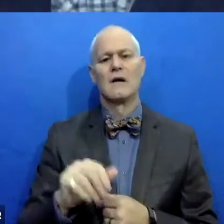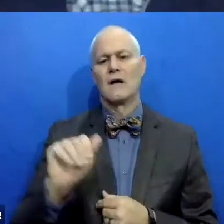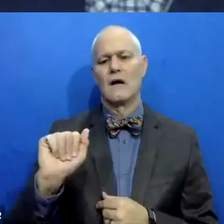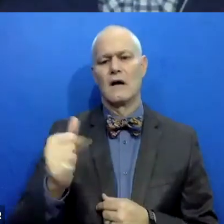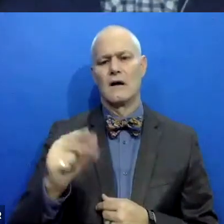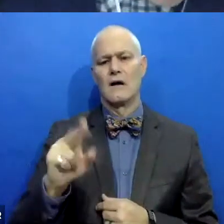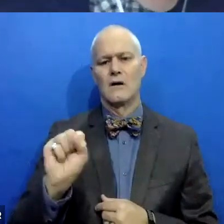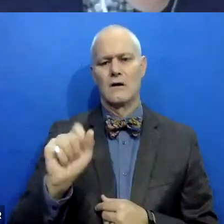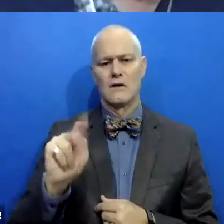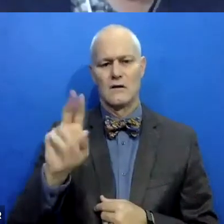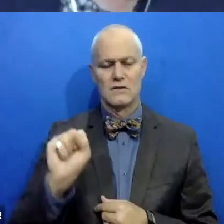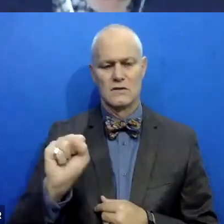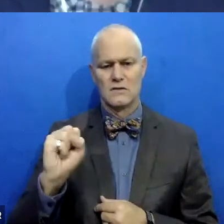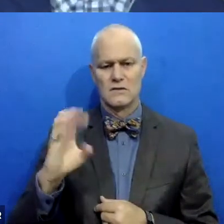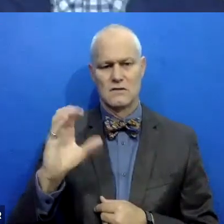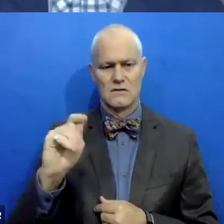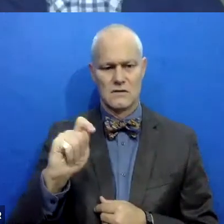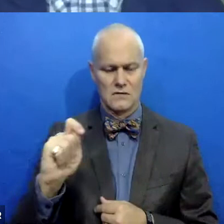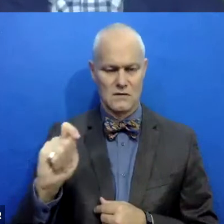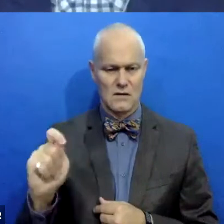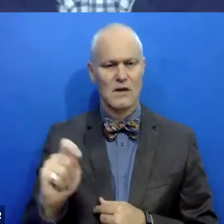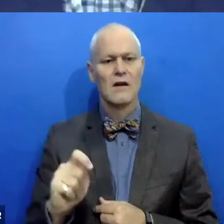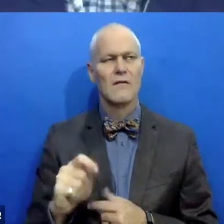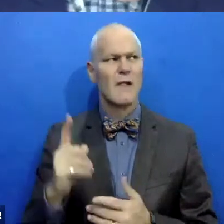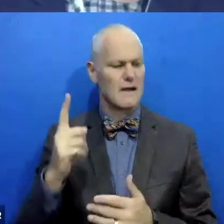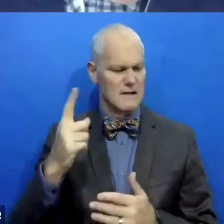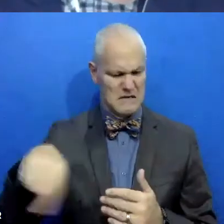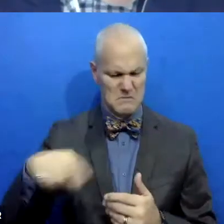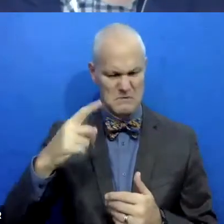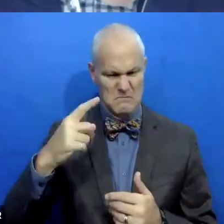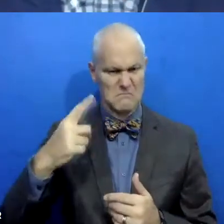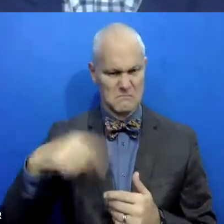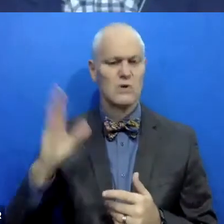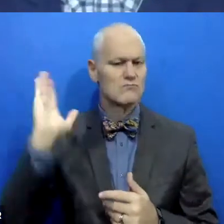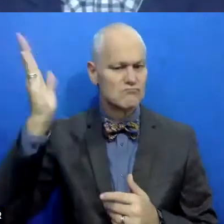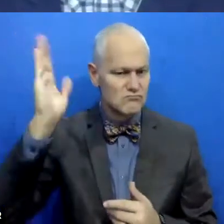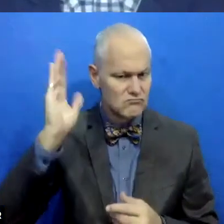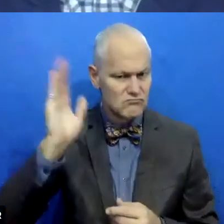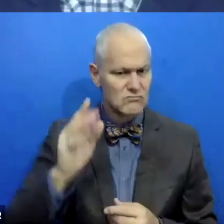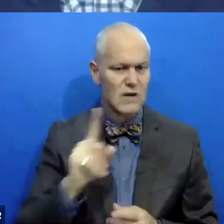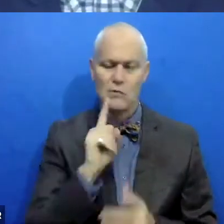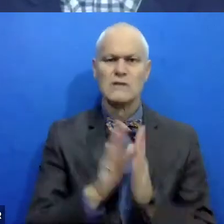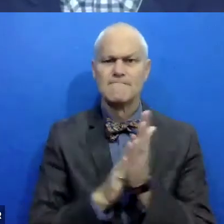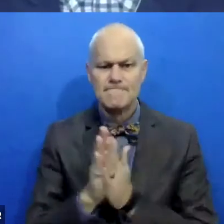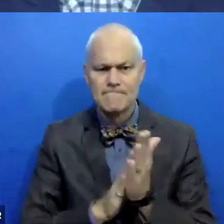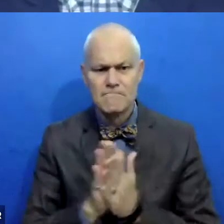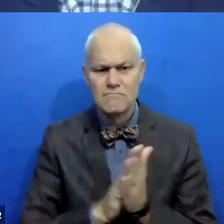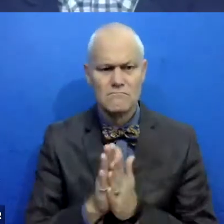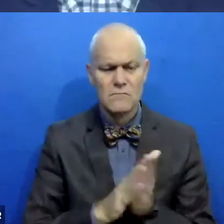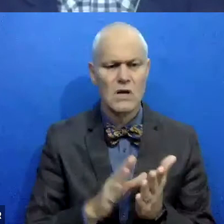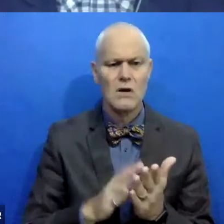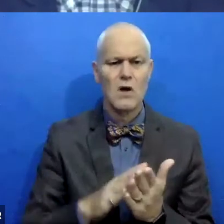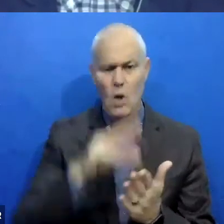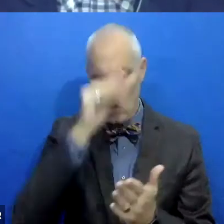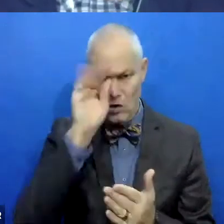Halifax, Nova Scotia, will be, um, part of this series next week, I believe. Um, I'm really interested in, in learning